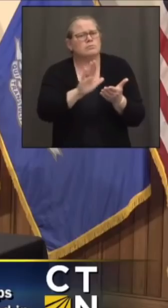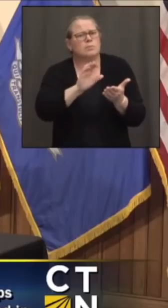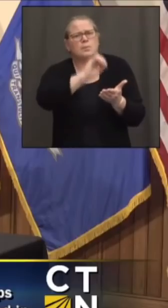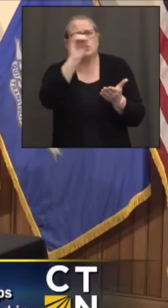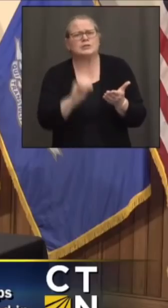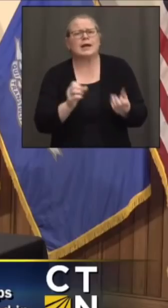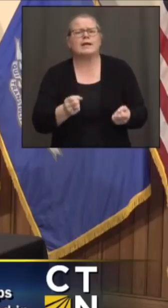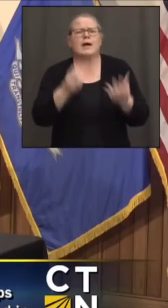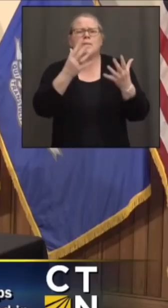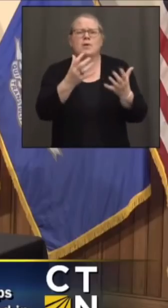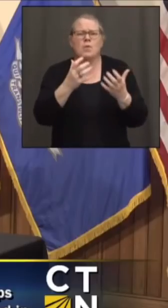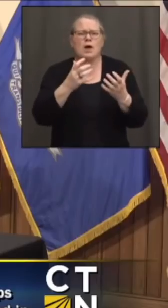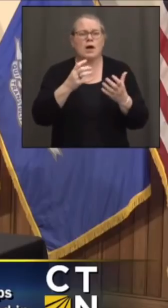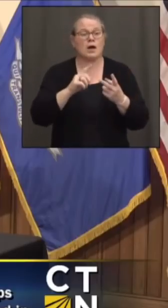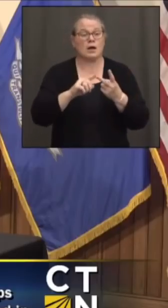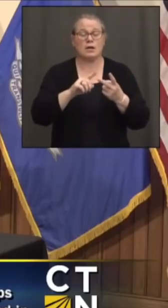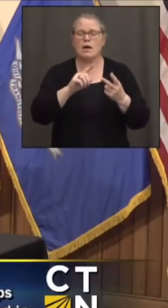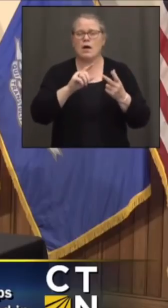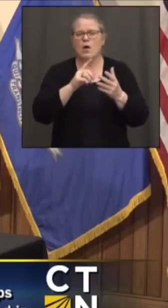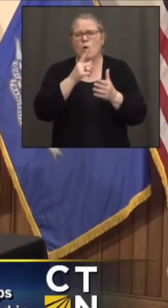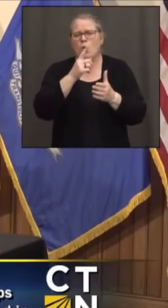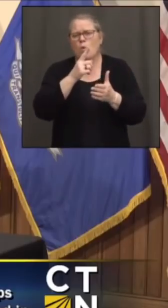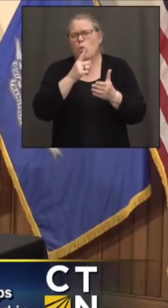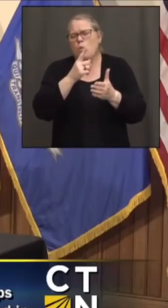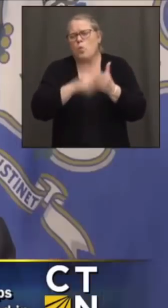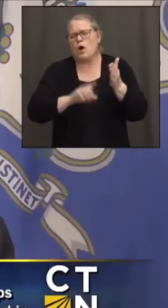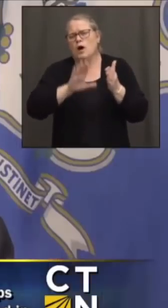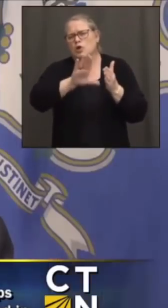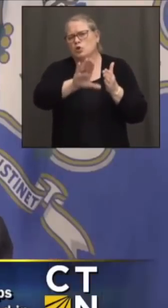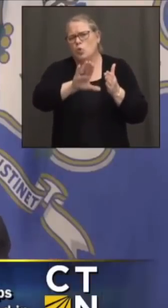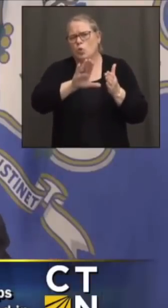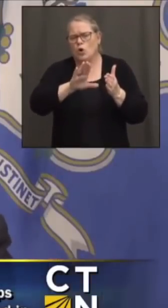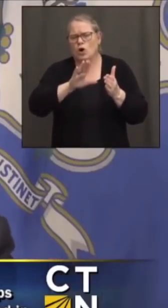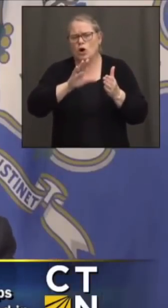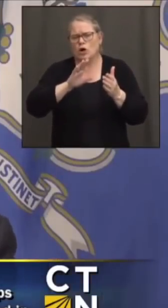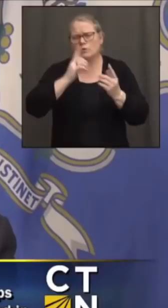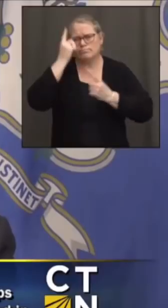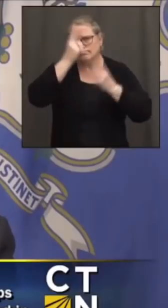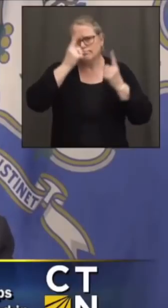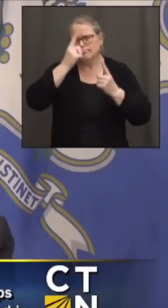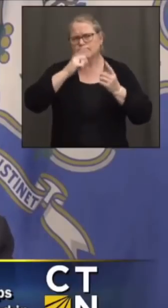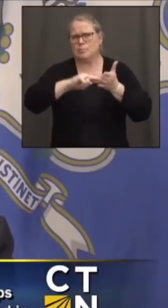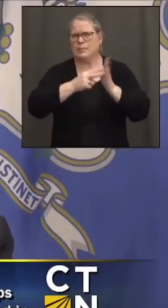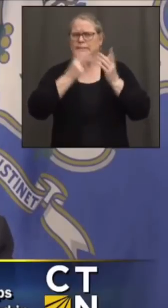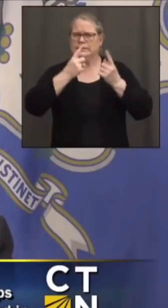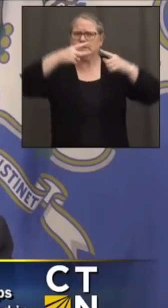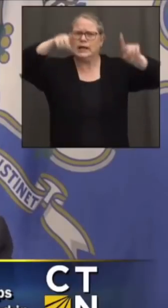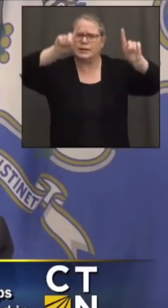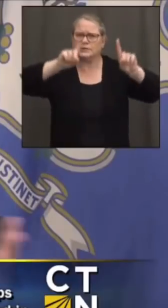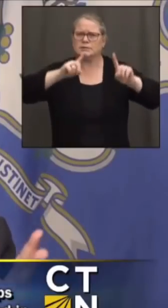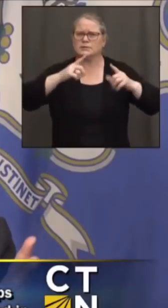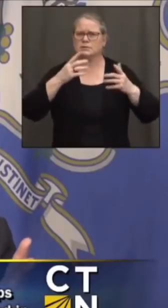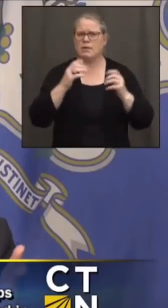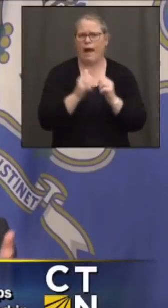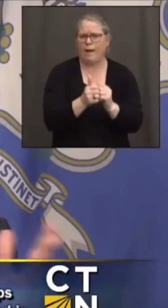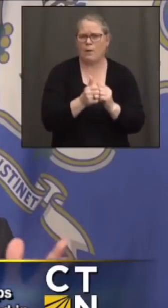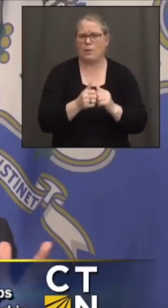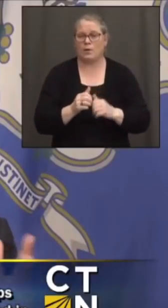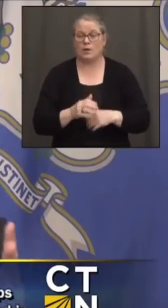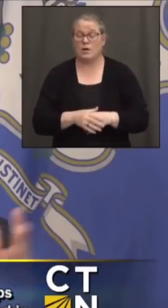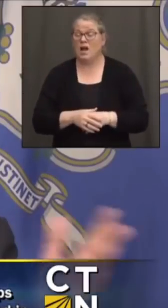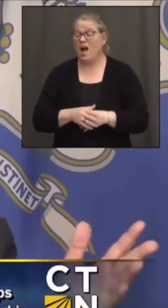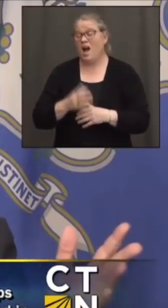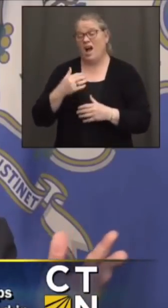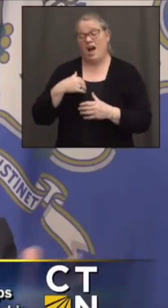in terms of getting these kids into some of these programs? Well, take it and then kick it right to Charlene. But I've to tell you, I care deeply